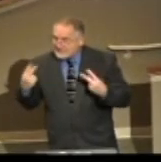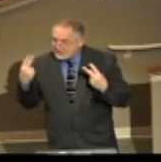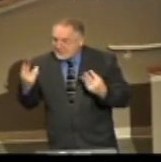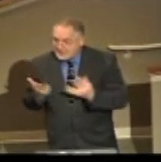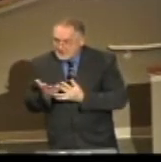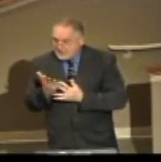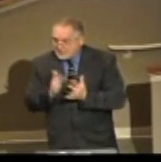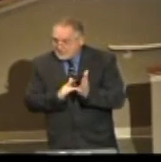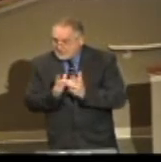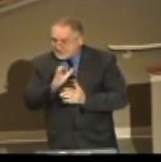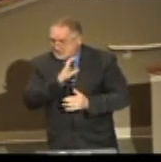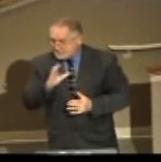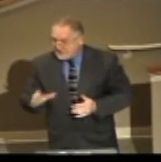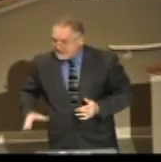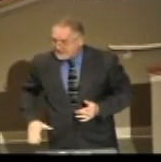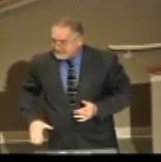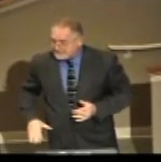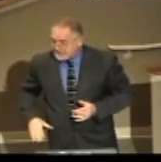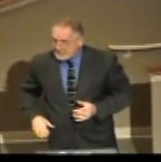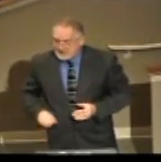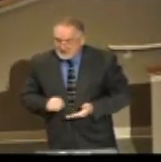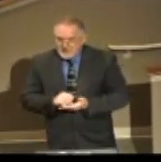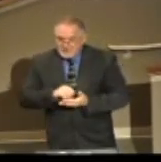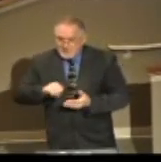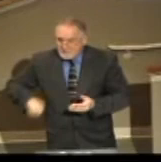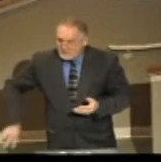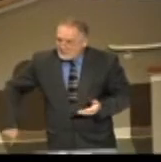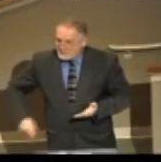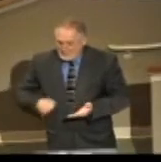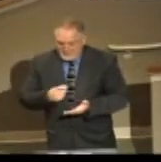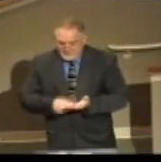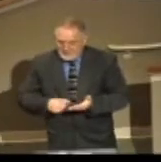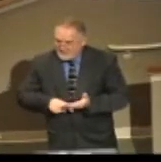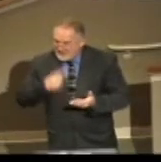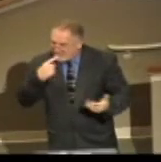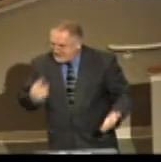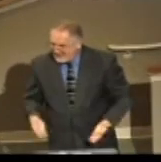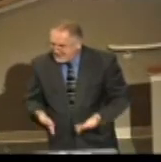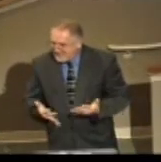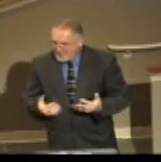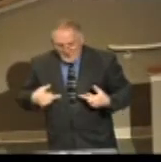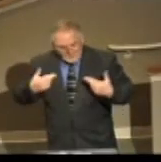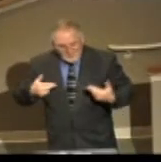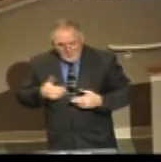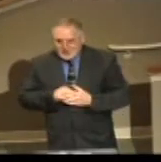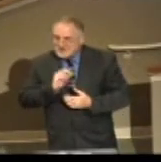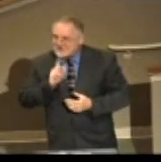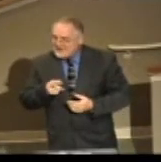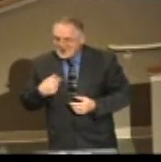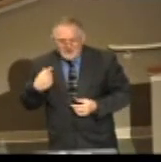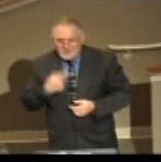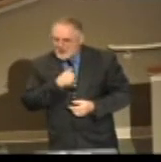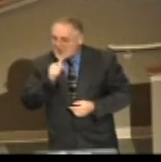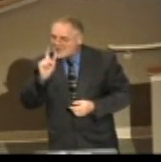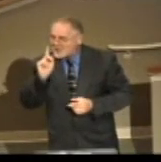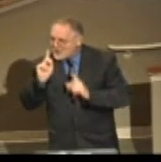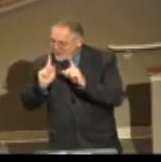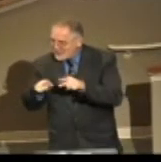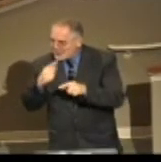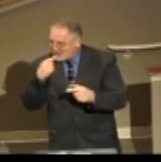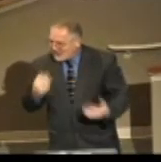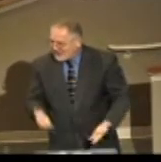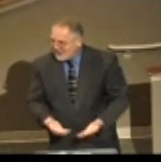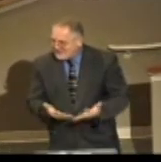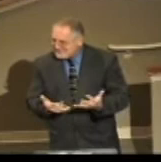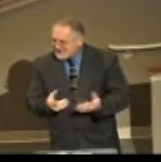You know, if you had nothing else in the world to rejoice about this morning, you'll rejoice in the fact you're not going to hell. Amen? You